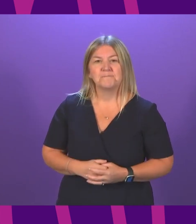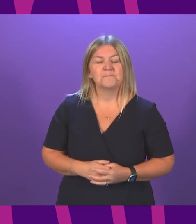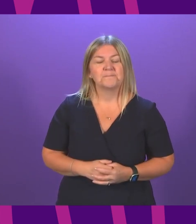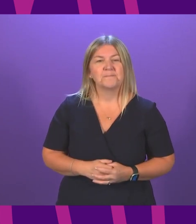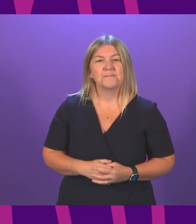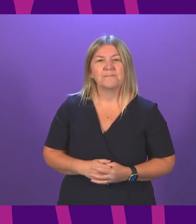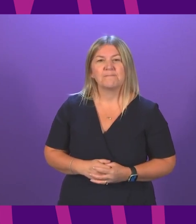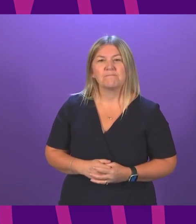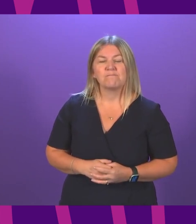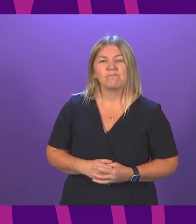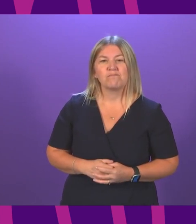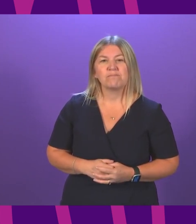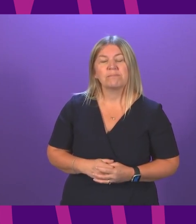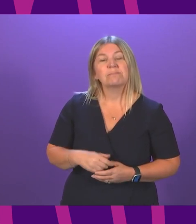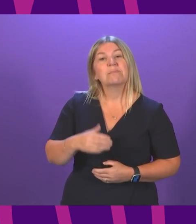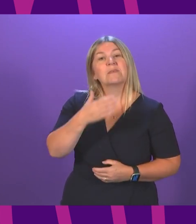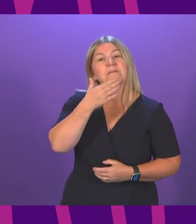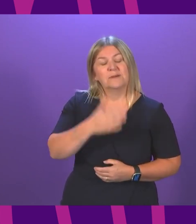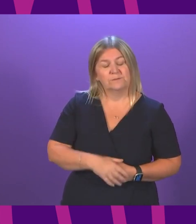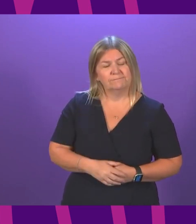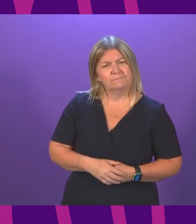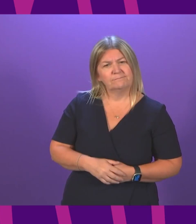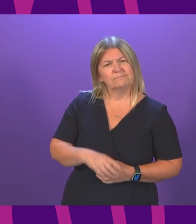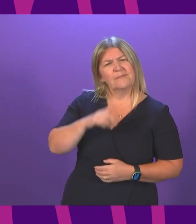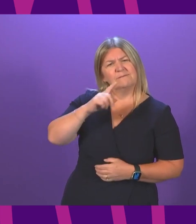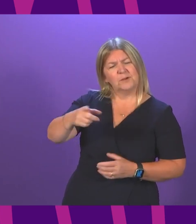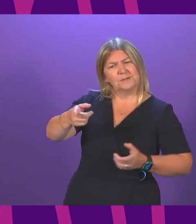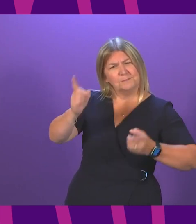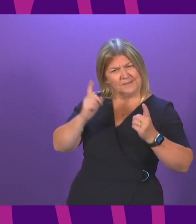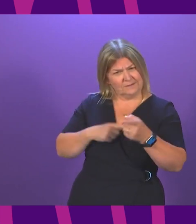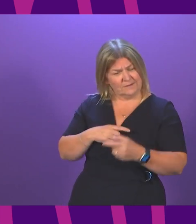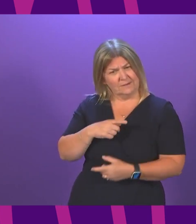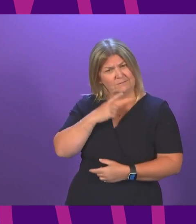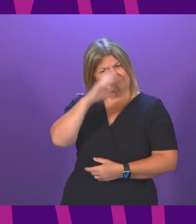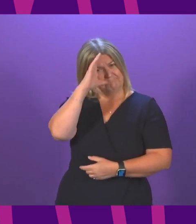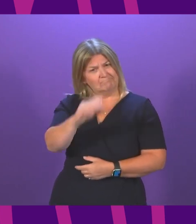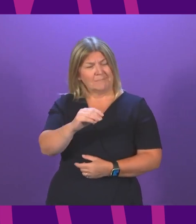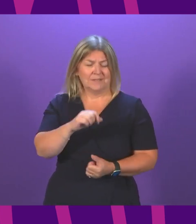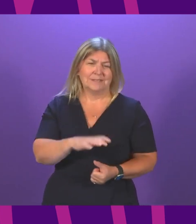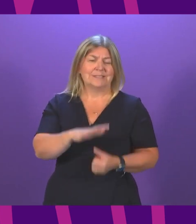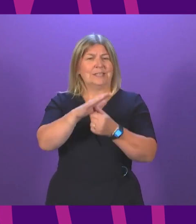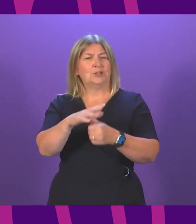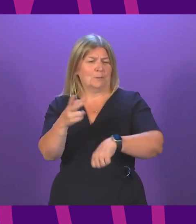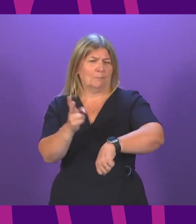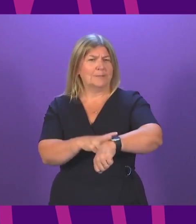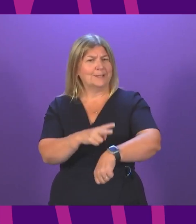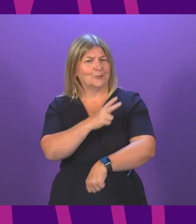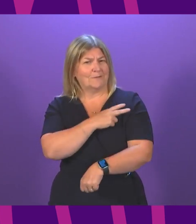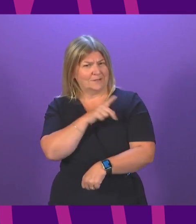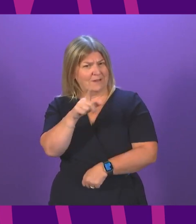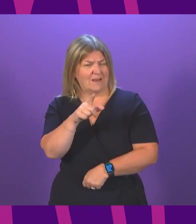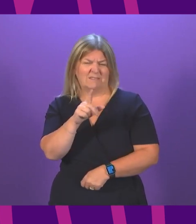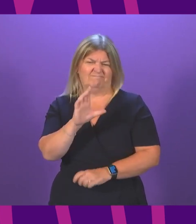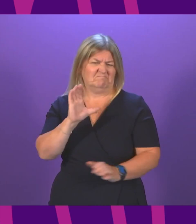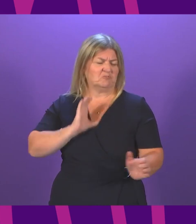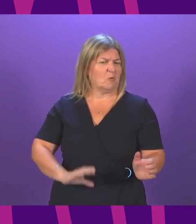Thank you, President Officer. Has the First Minister ever told a senior Scottish police officer that she has lost confidence in them? And would it